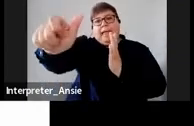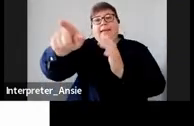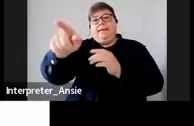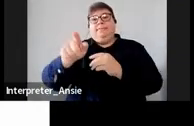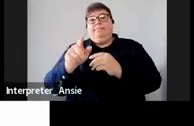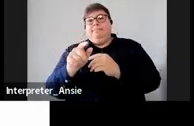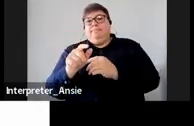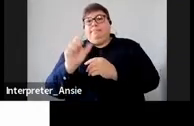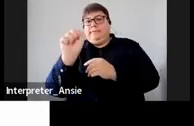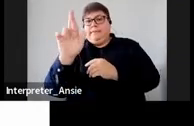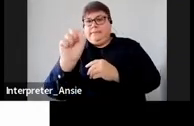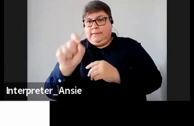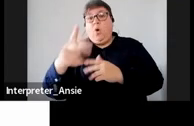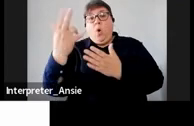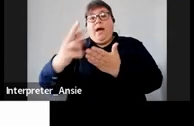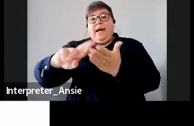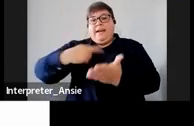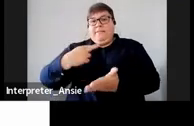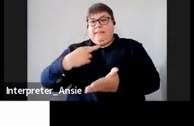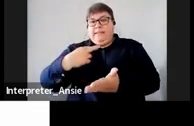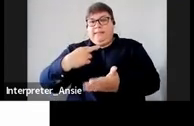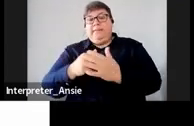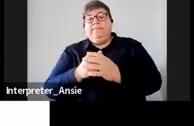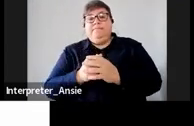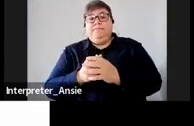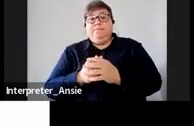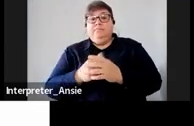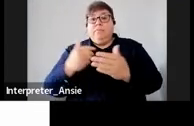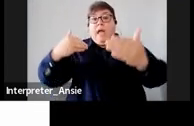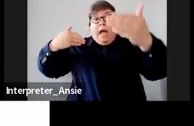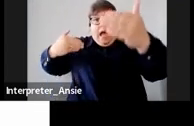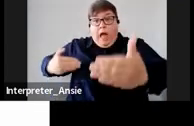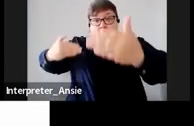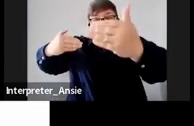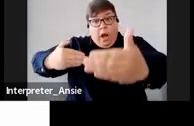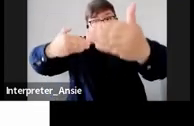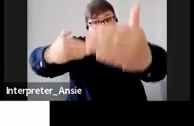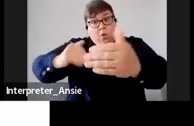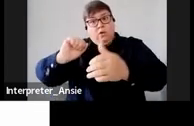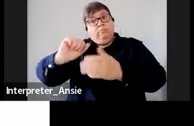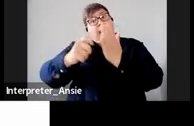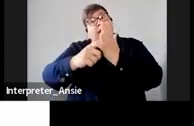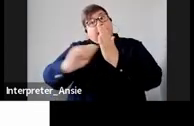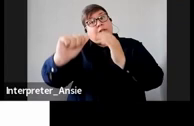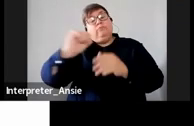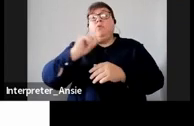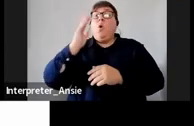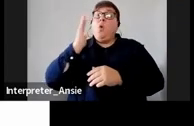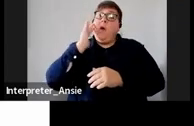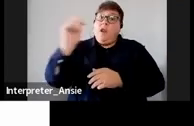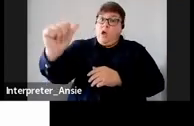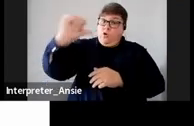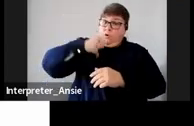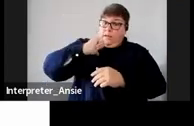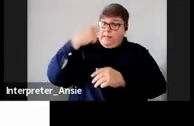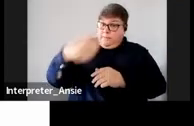result in a refund the annual filing season is when taxpayers will be required to submit a return for individuals it is announced